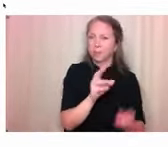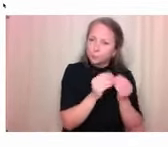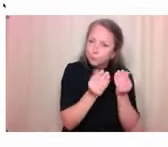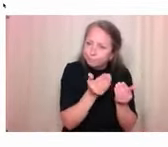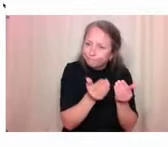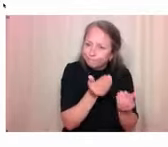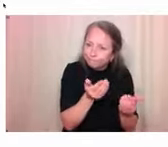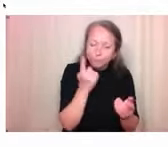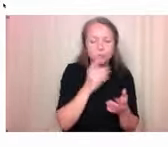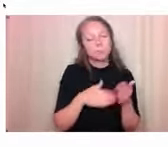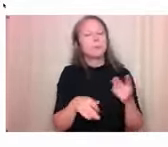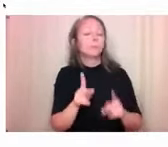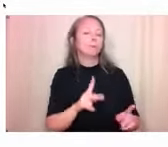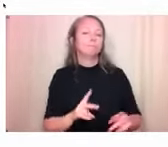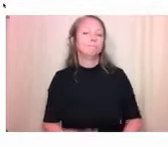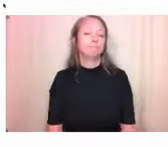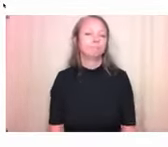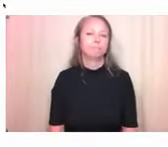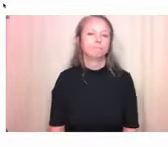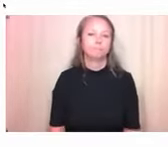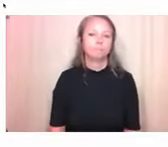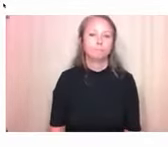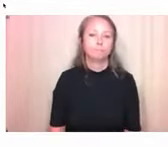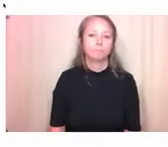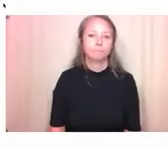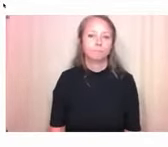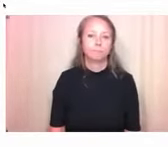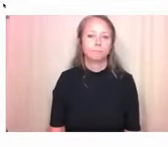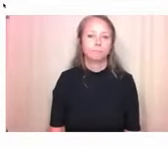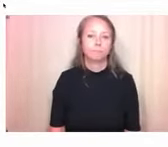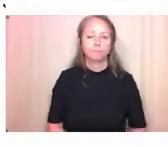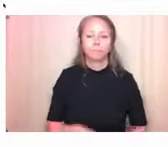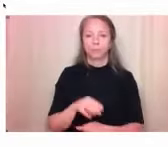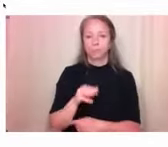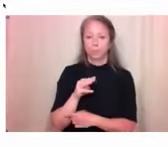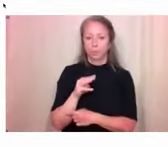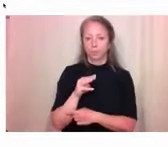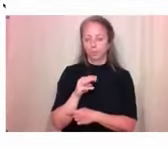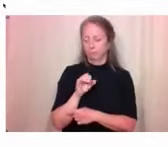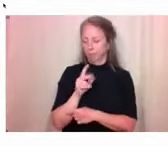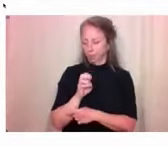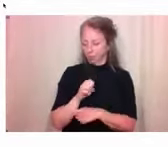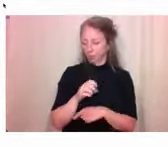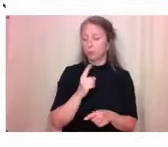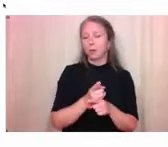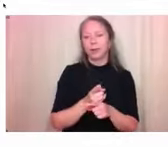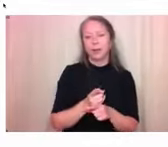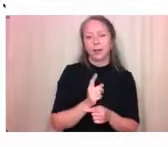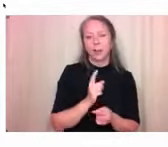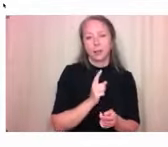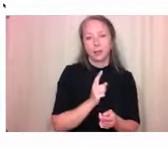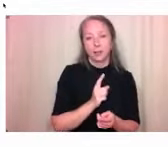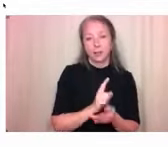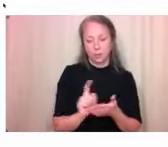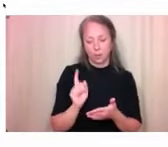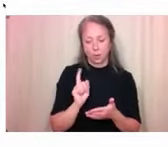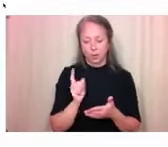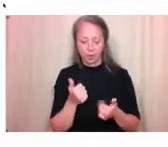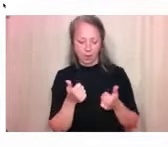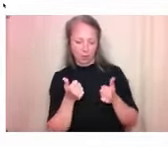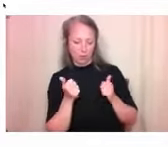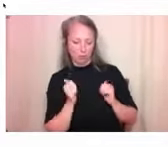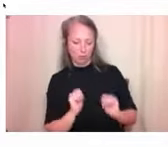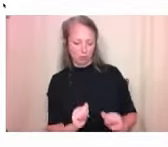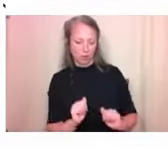Awesome. Yeah, I went in last week and went through and tried to use the website. didn't have a picture, so I